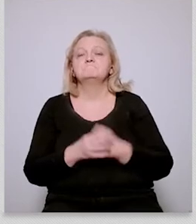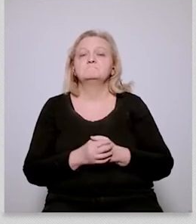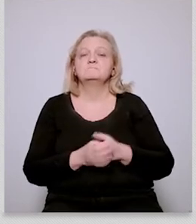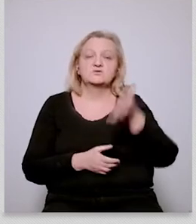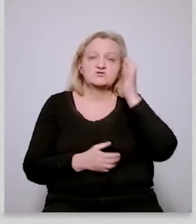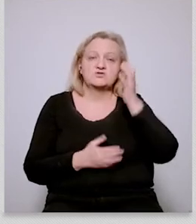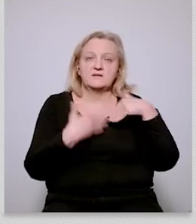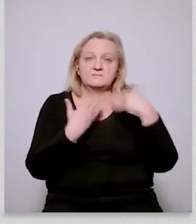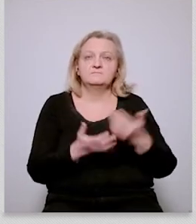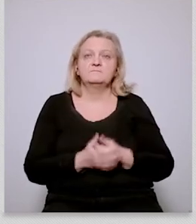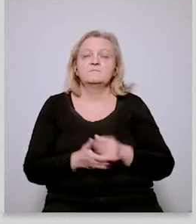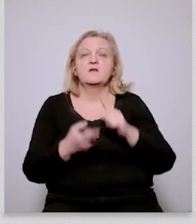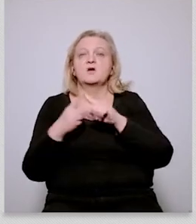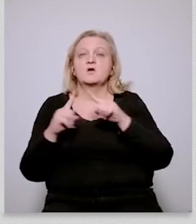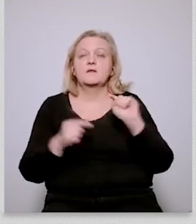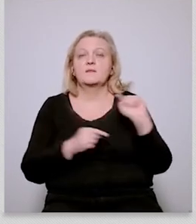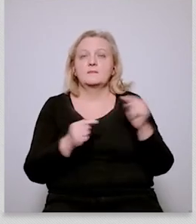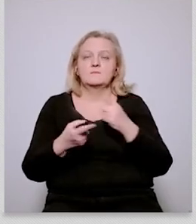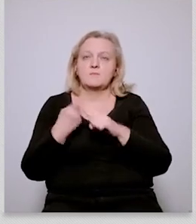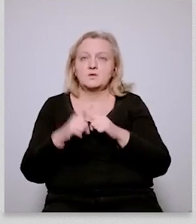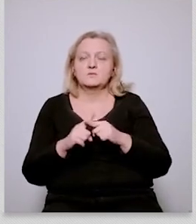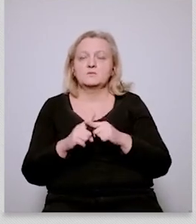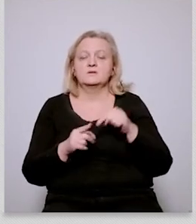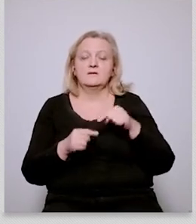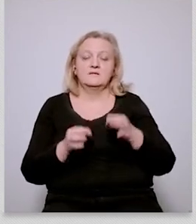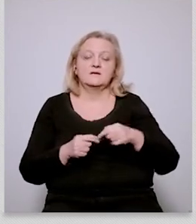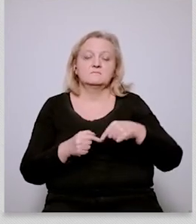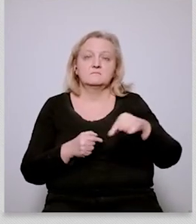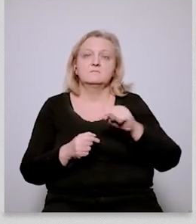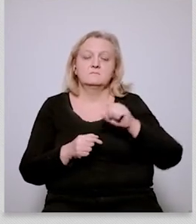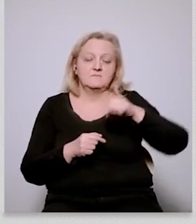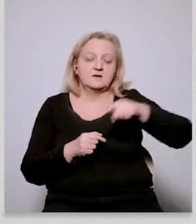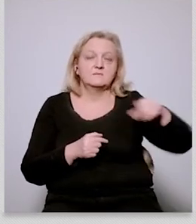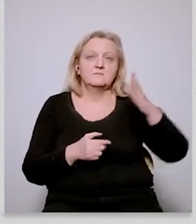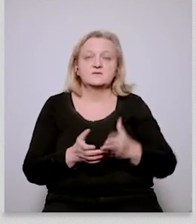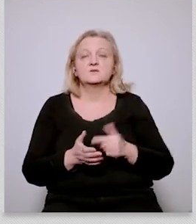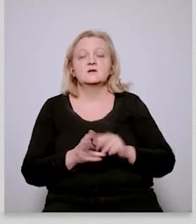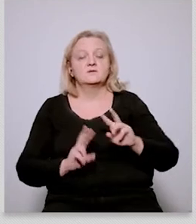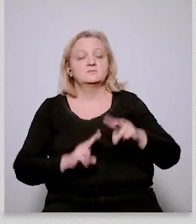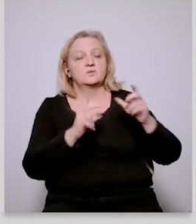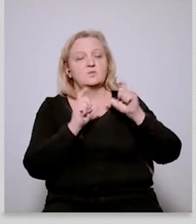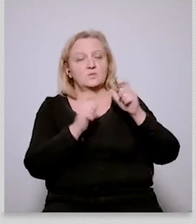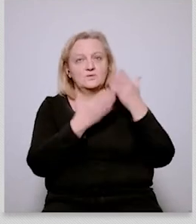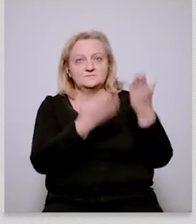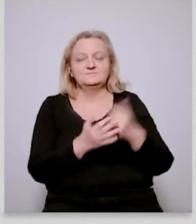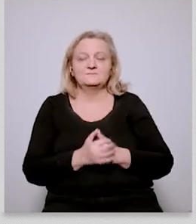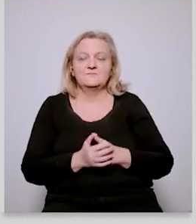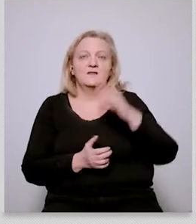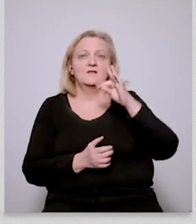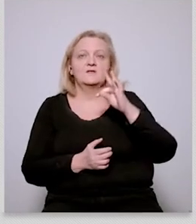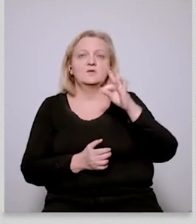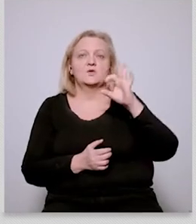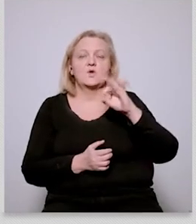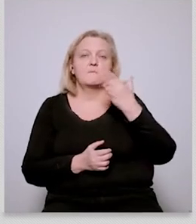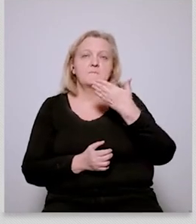have in the upcoming months so with that over to you thomas and maybe just allow me one one one remark